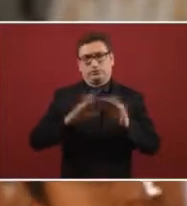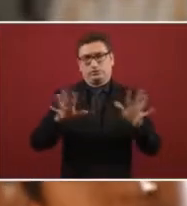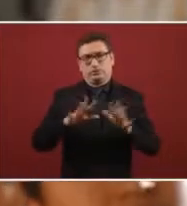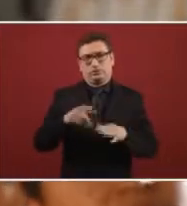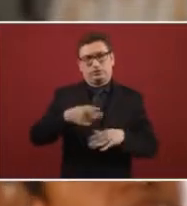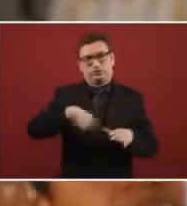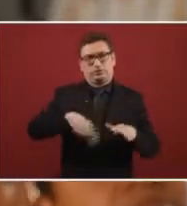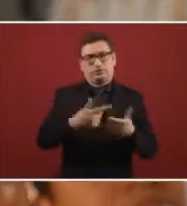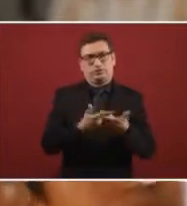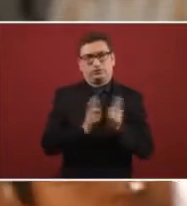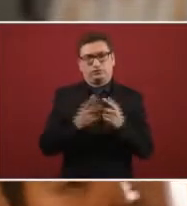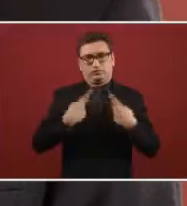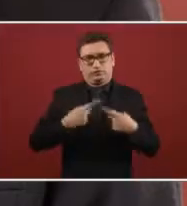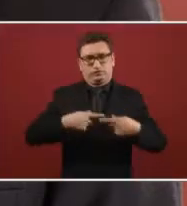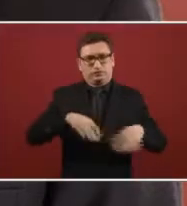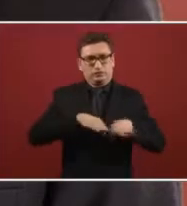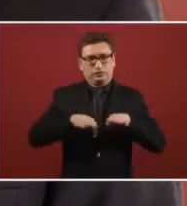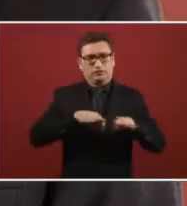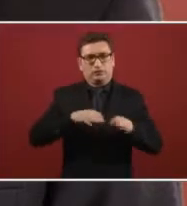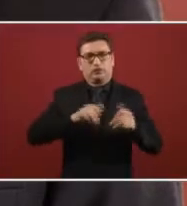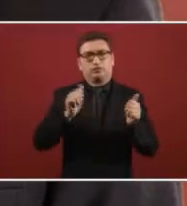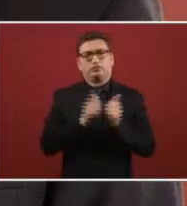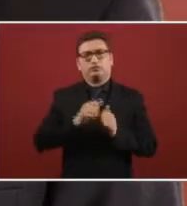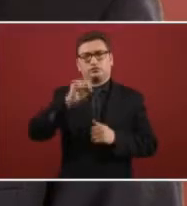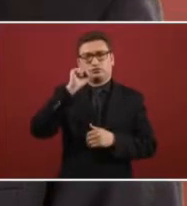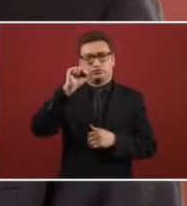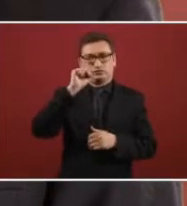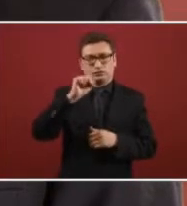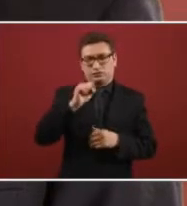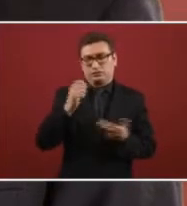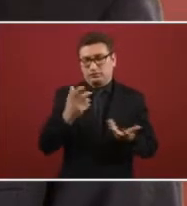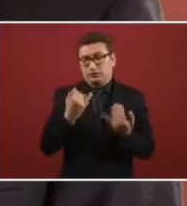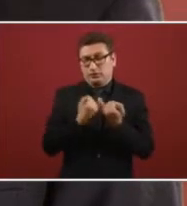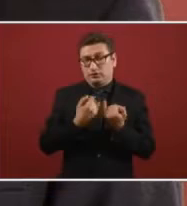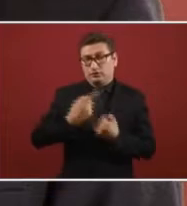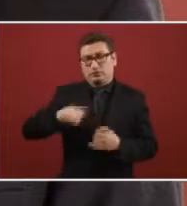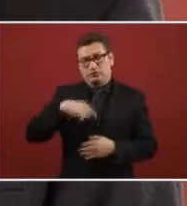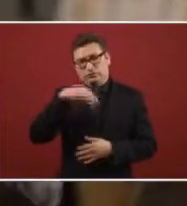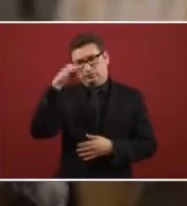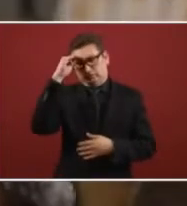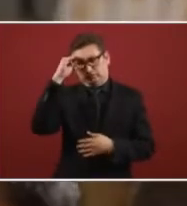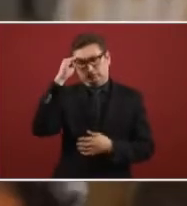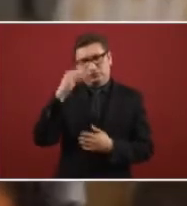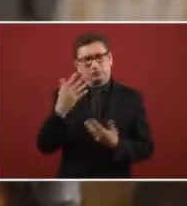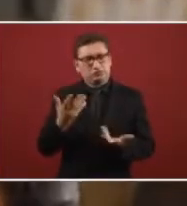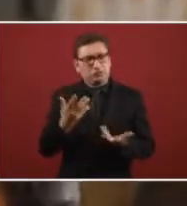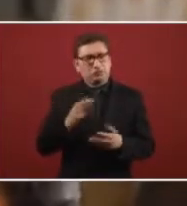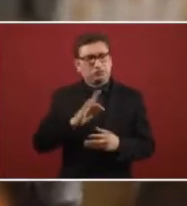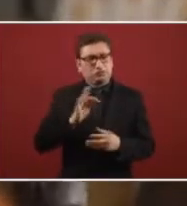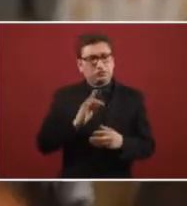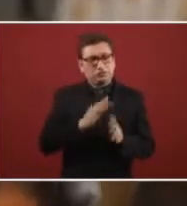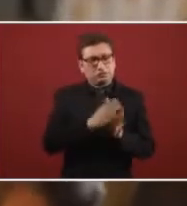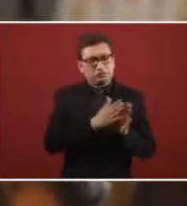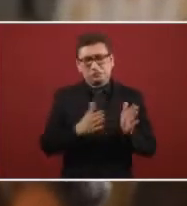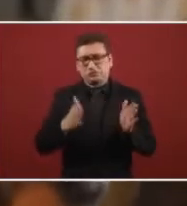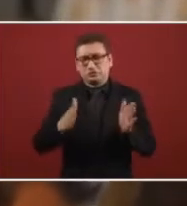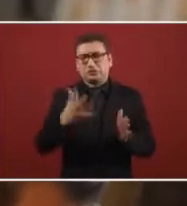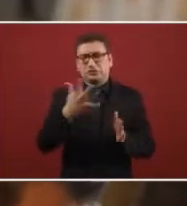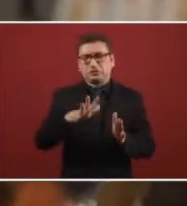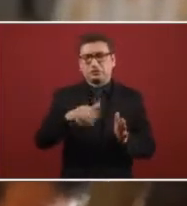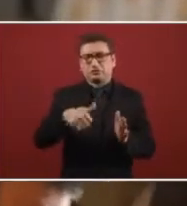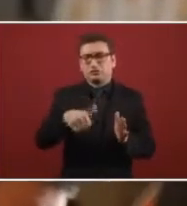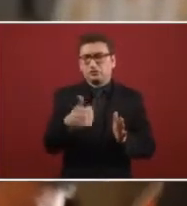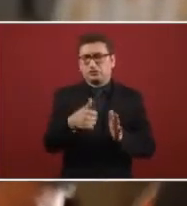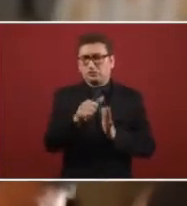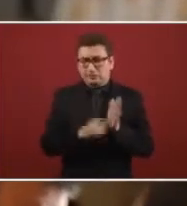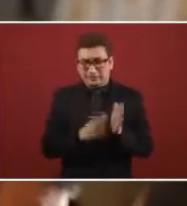the ones that are indicated and this all takes us to to think that if this was done to 10